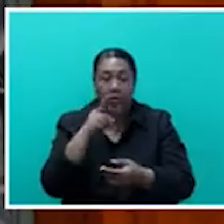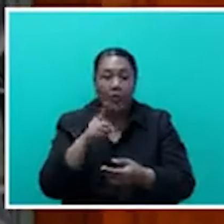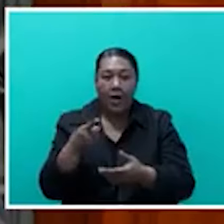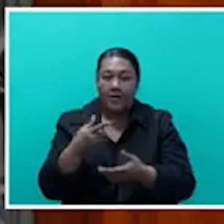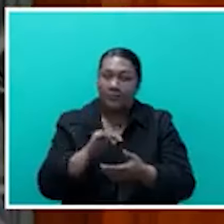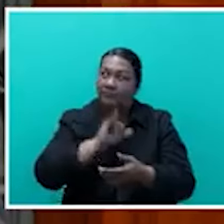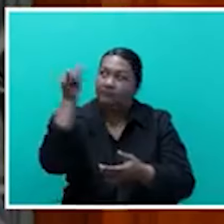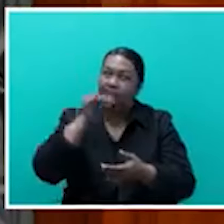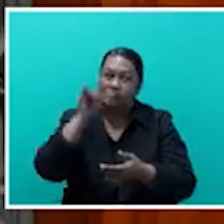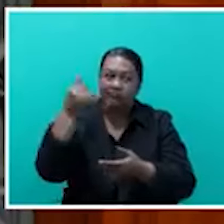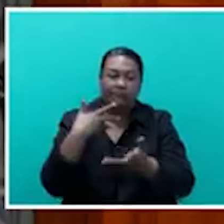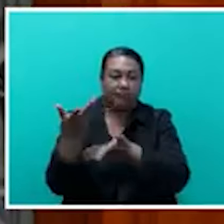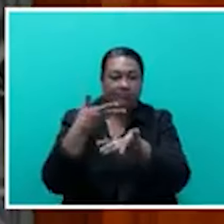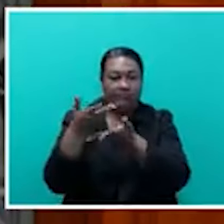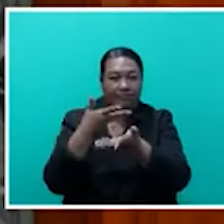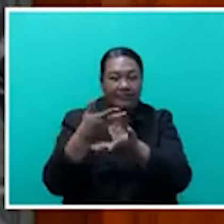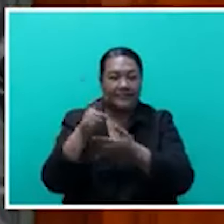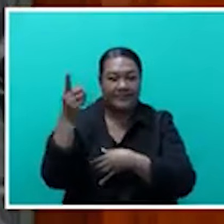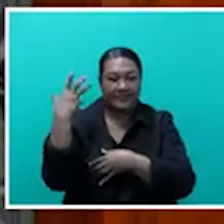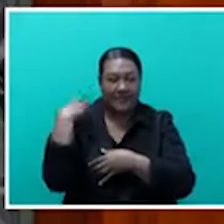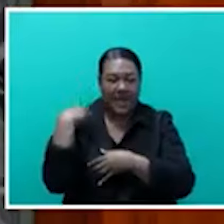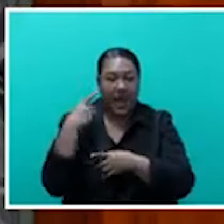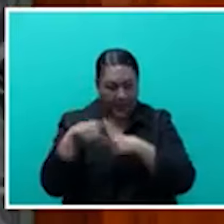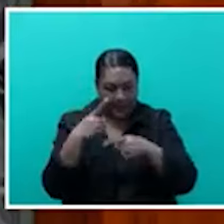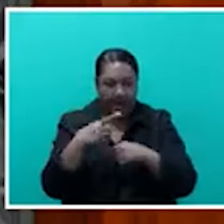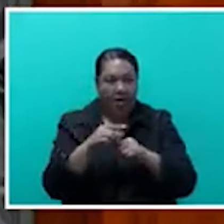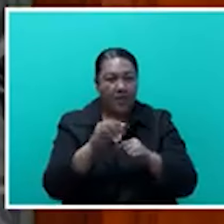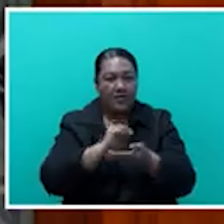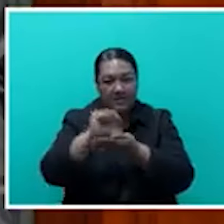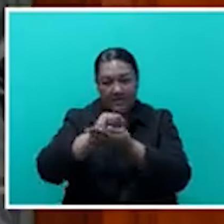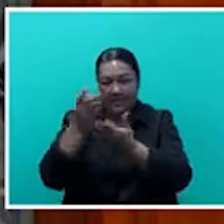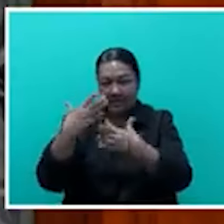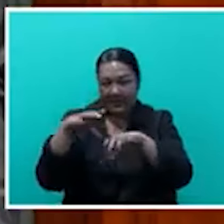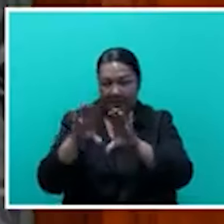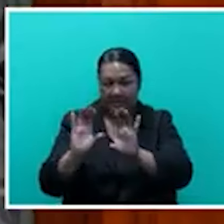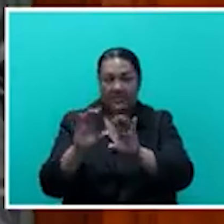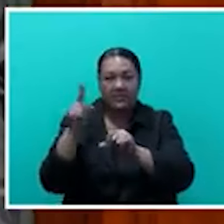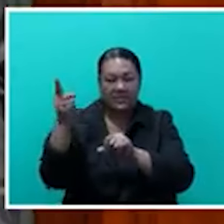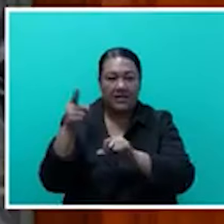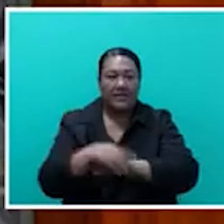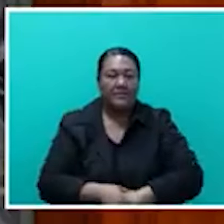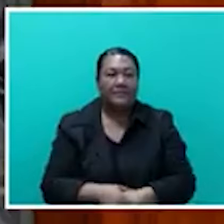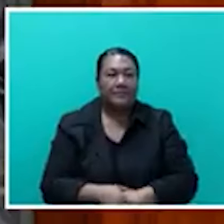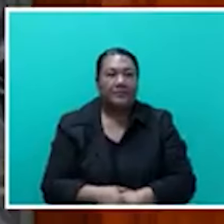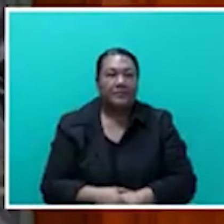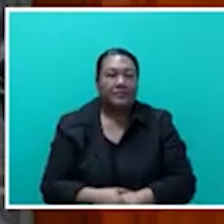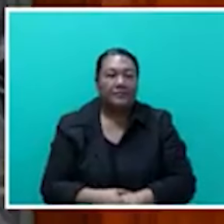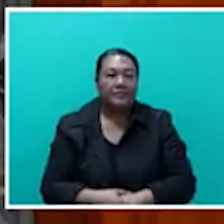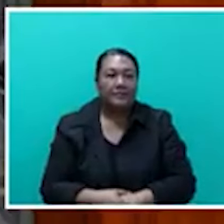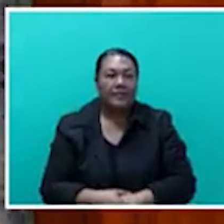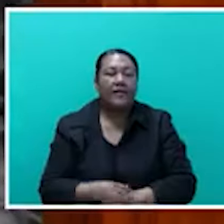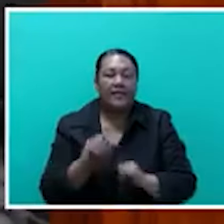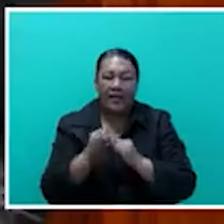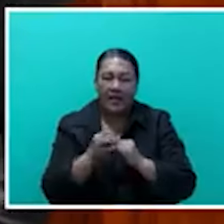because we have a huge diaspora and I think pretty much quite a few people who live in Fiji have relatives there. So it would be an important issue that